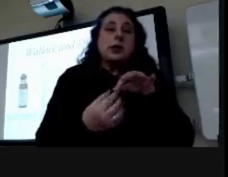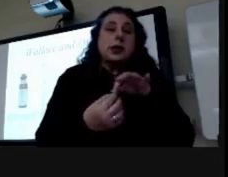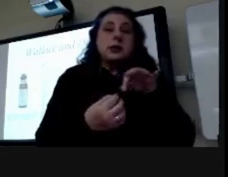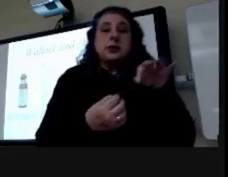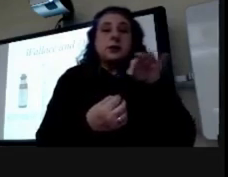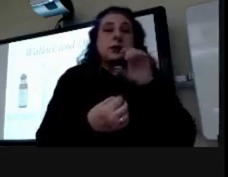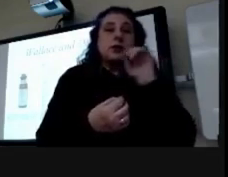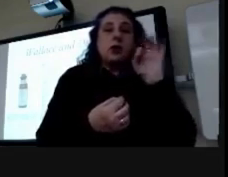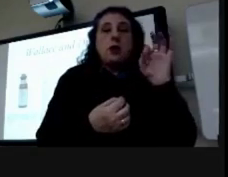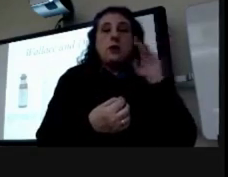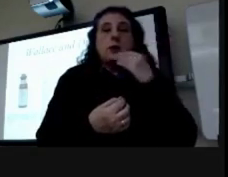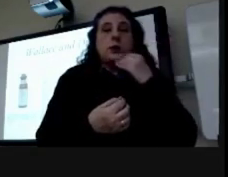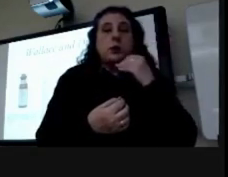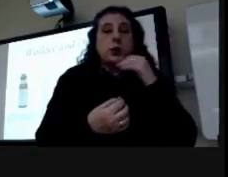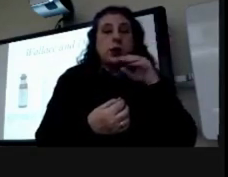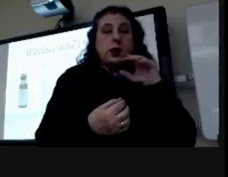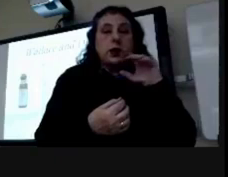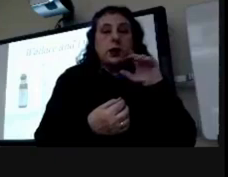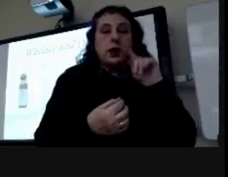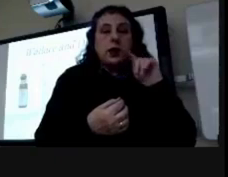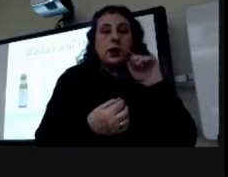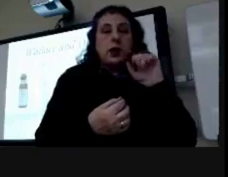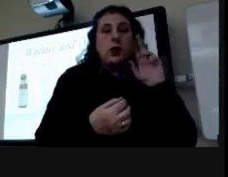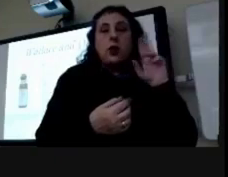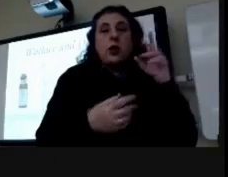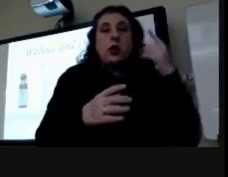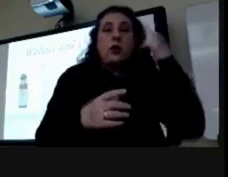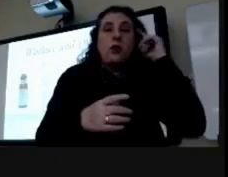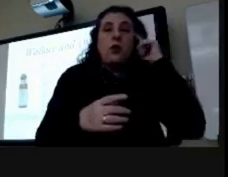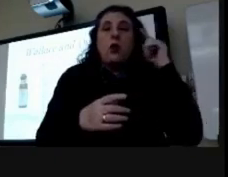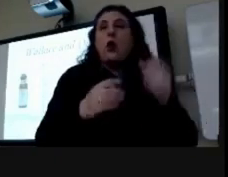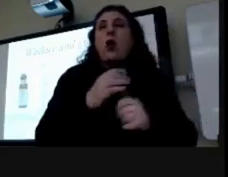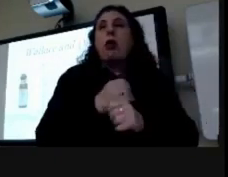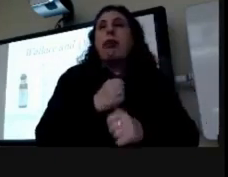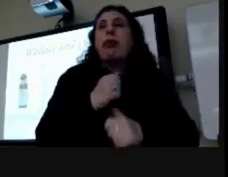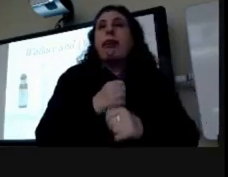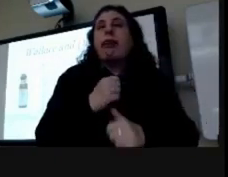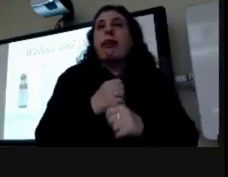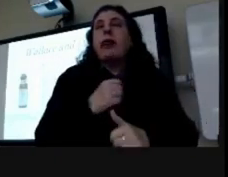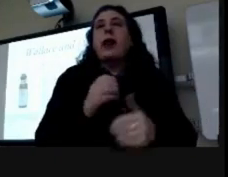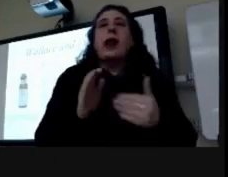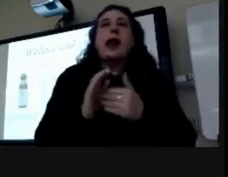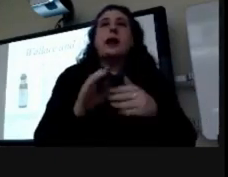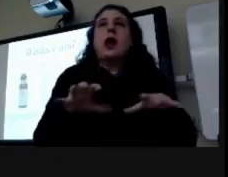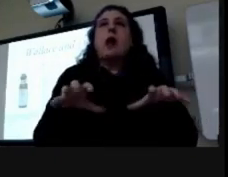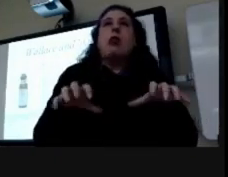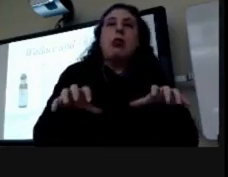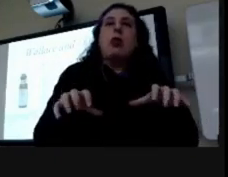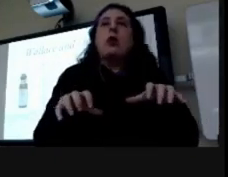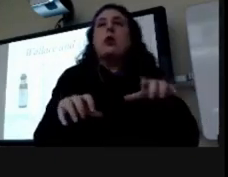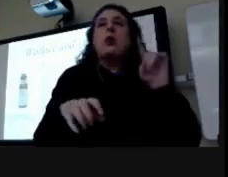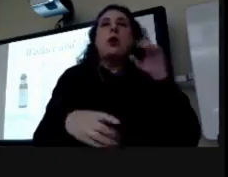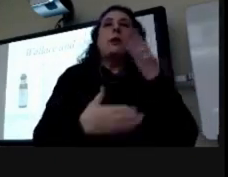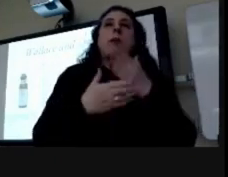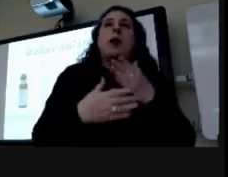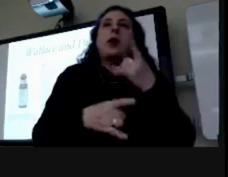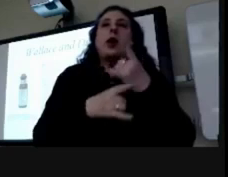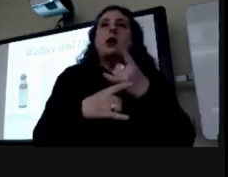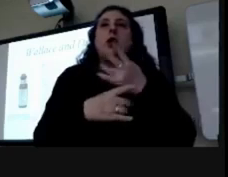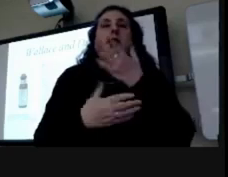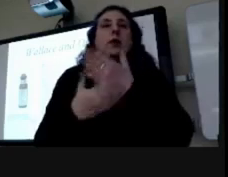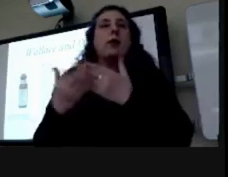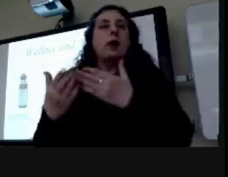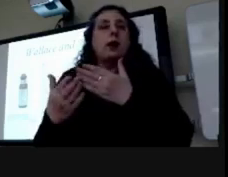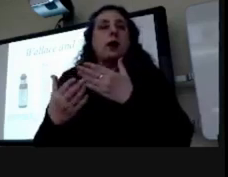sweetener so this is a diuretic and antispensimonic and it is one part alcohol three parts water and one part